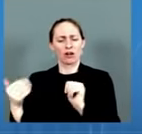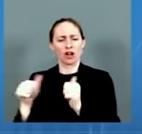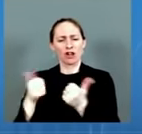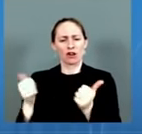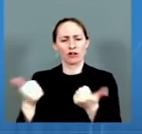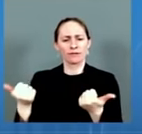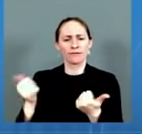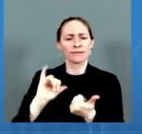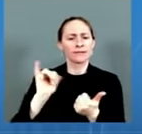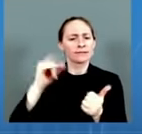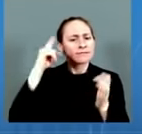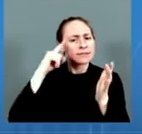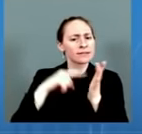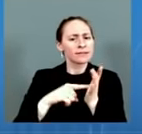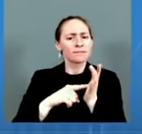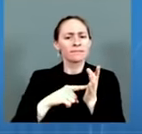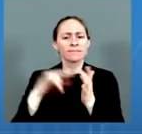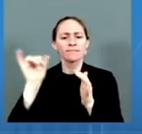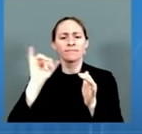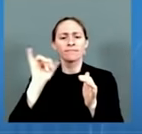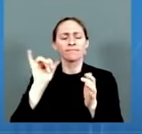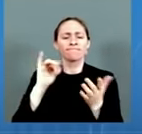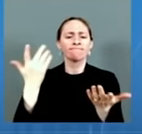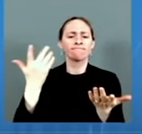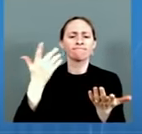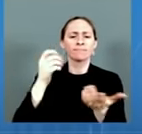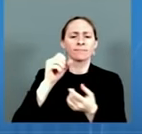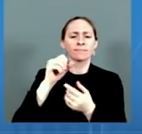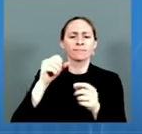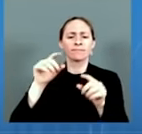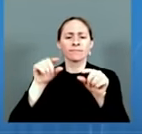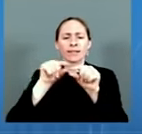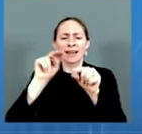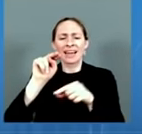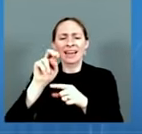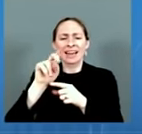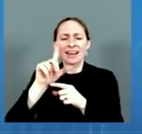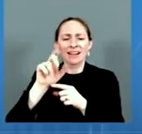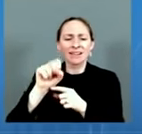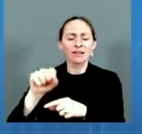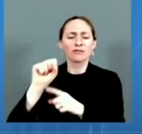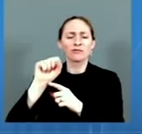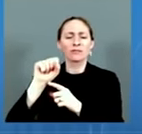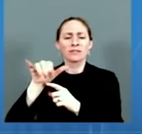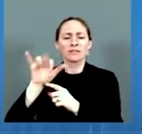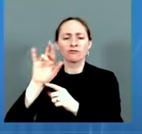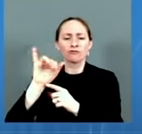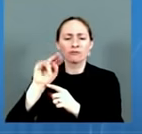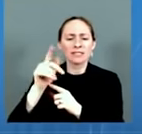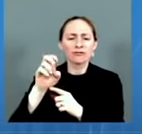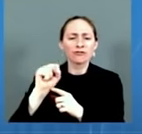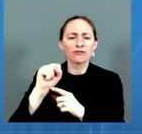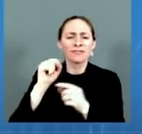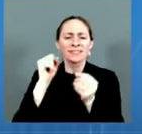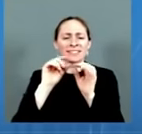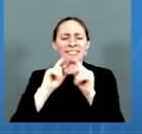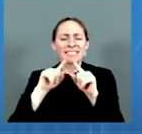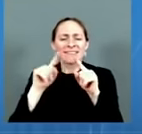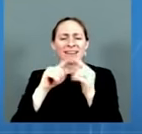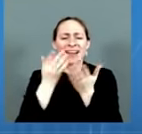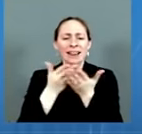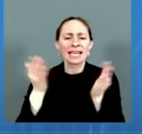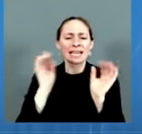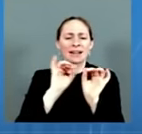question is, has the White House, in light of this, reconsidered its policy of not